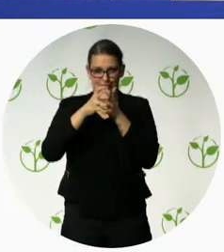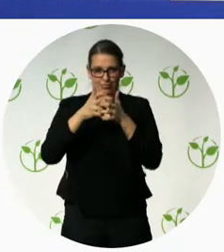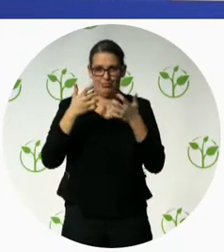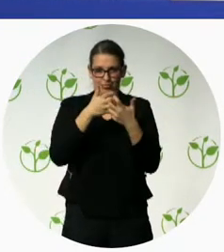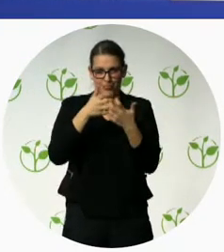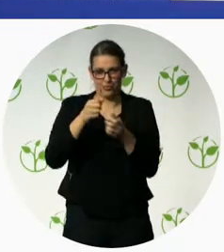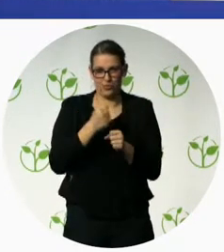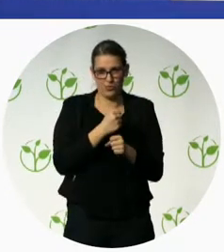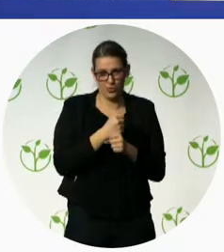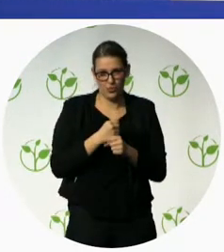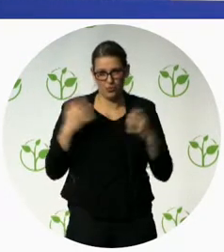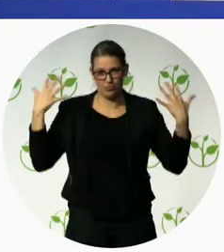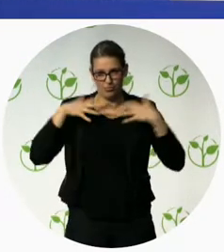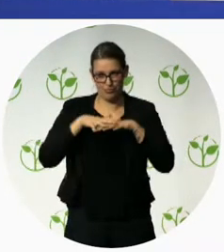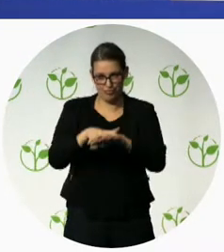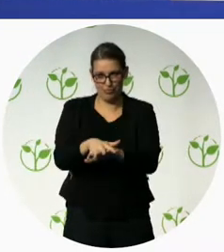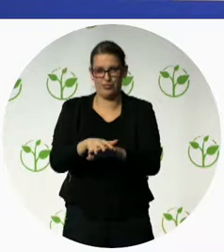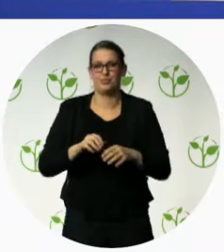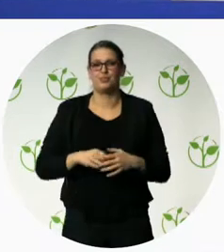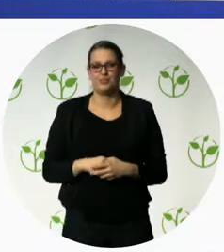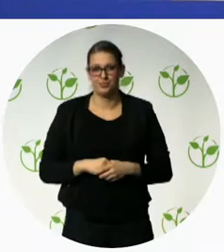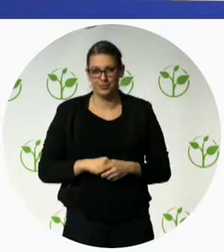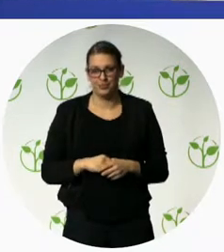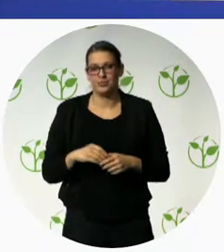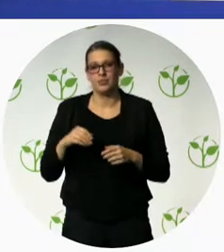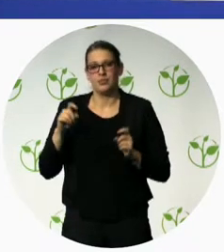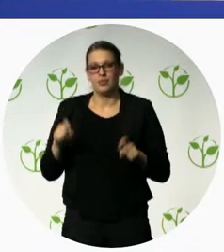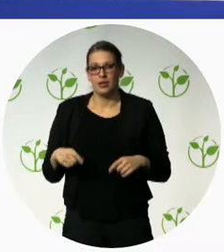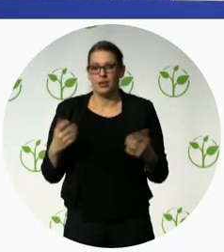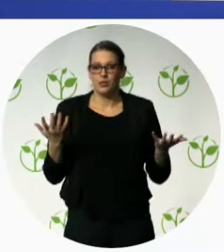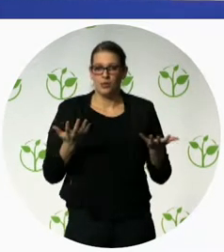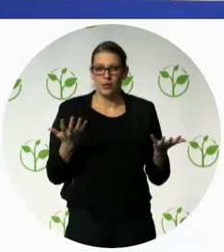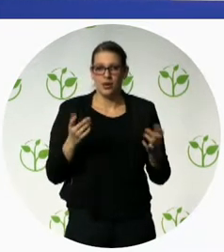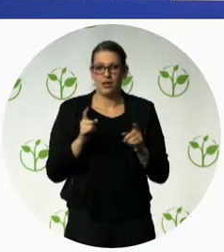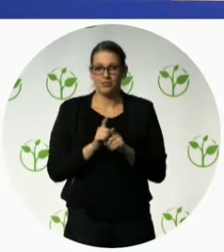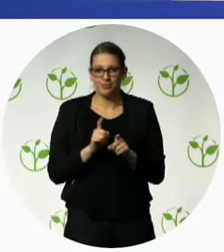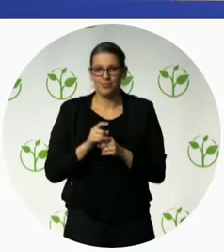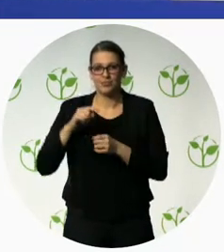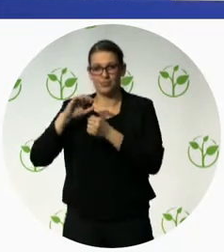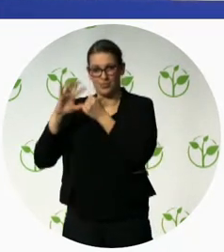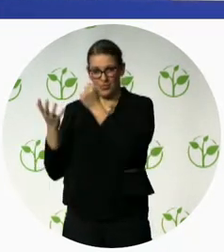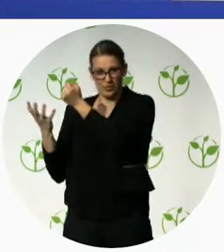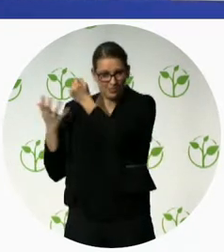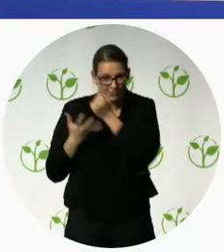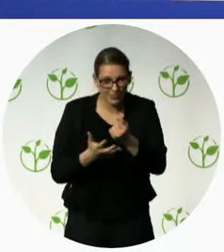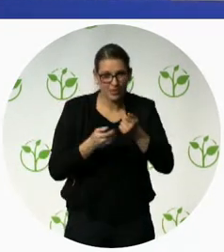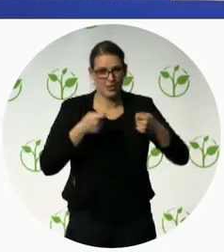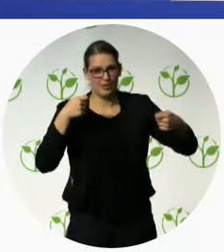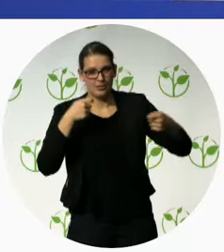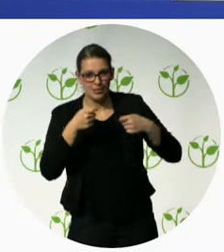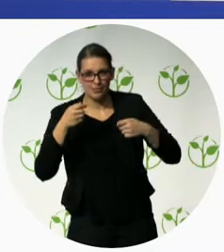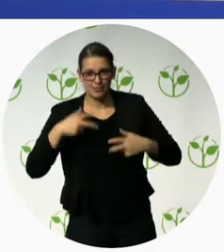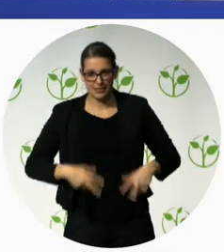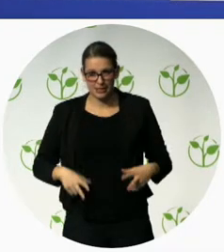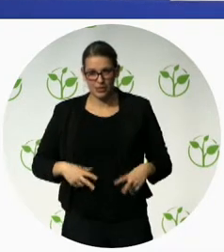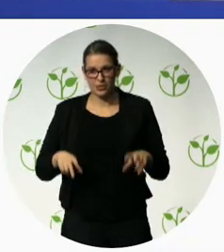coordinated by movability but in the end this platform should be owned by the local actor it's a model that